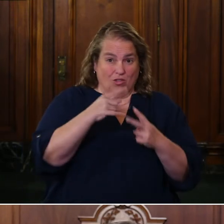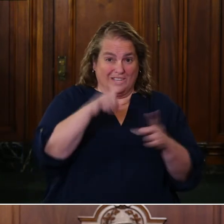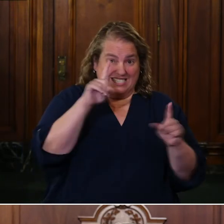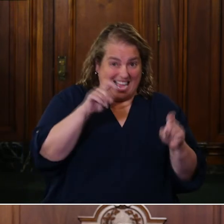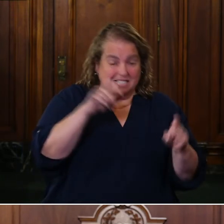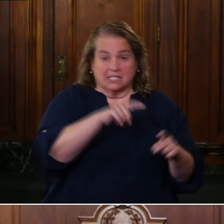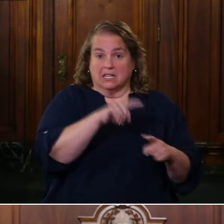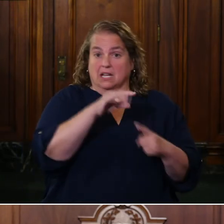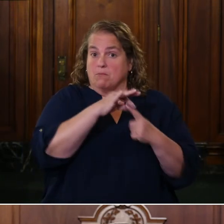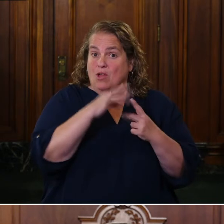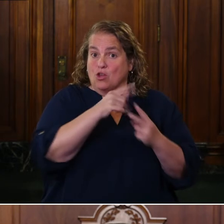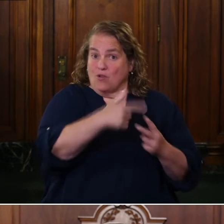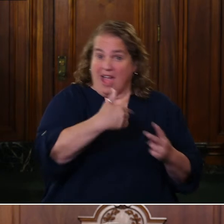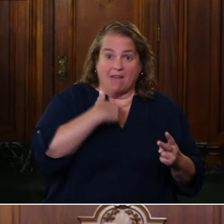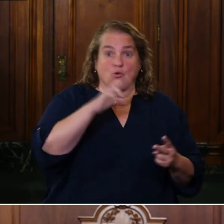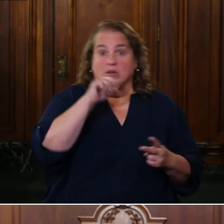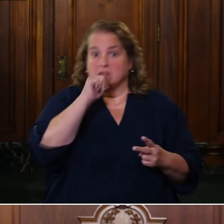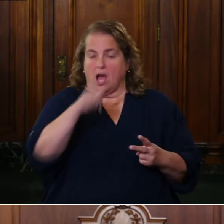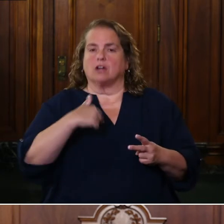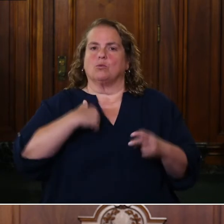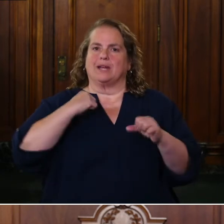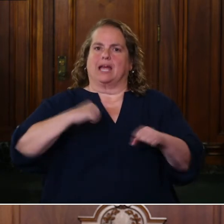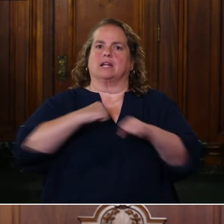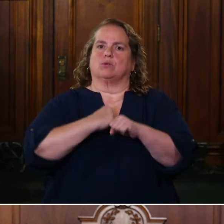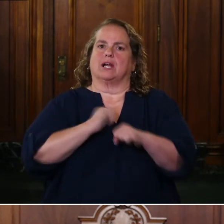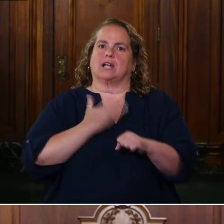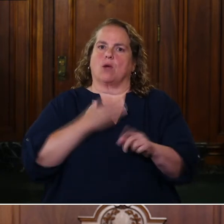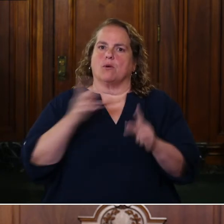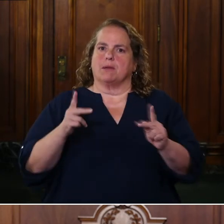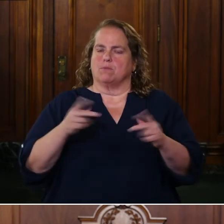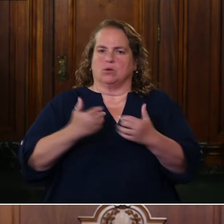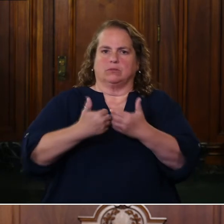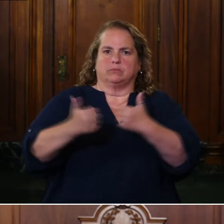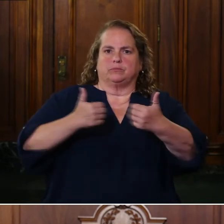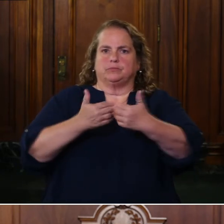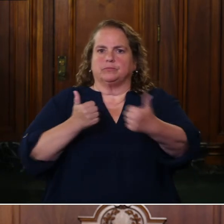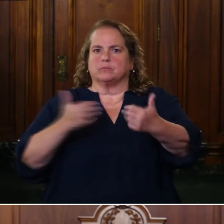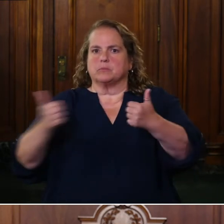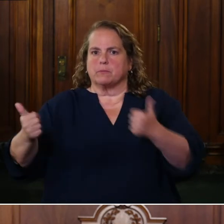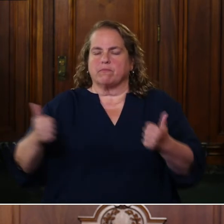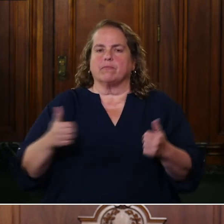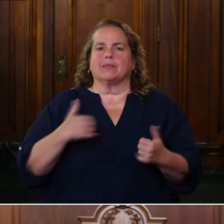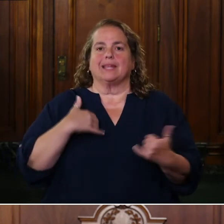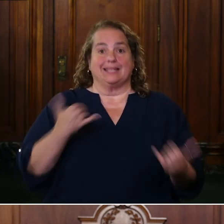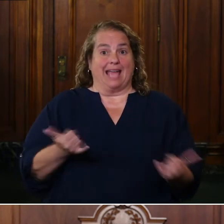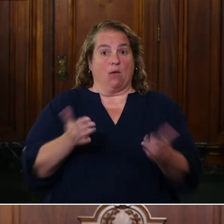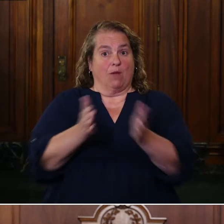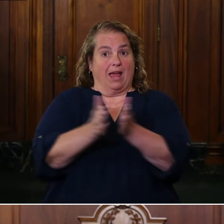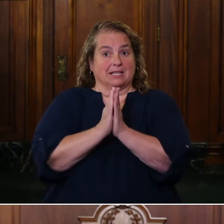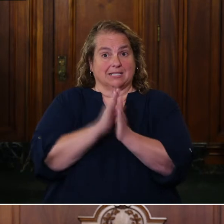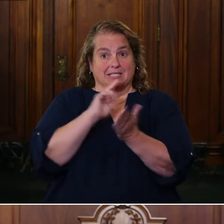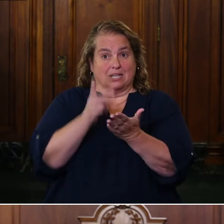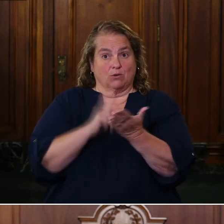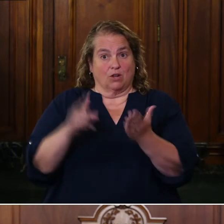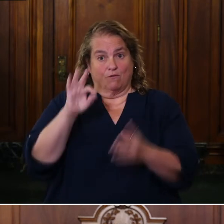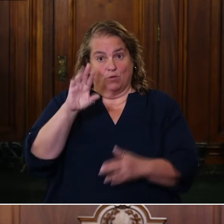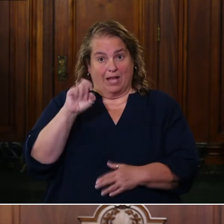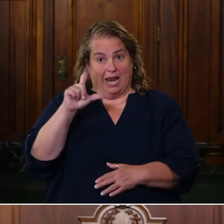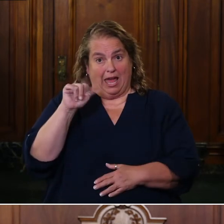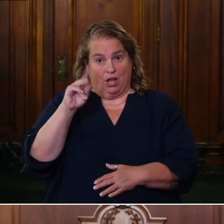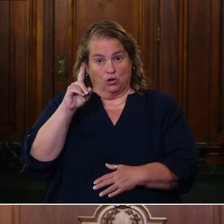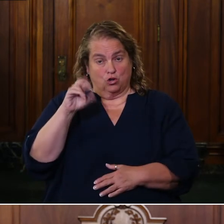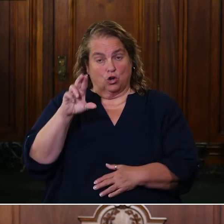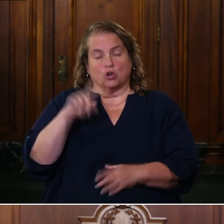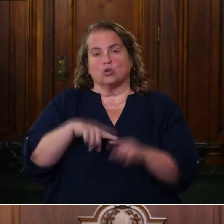and ultimately protect our people. I'm now going to ask Secretary Freelander to talk about